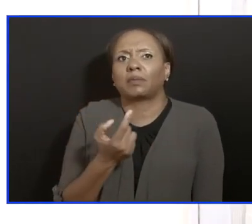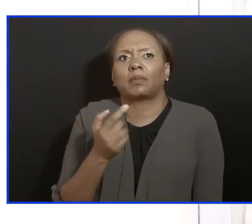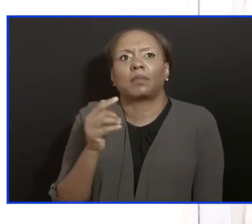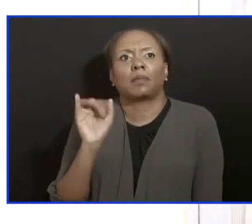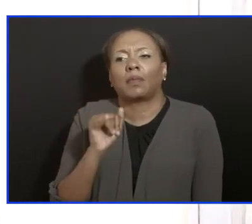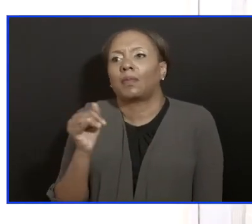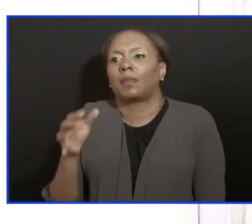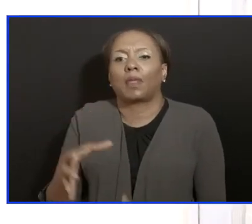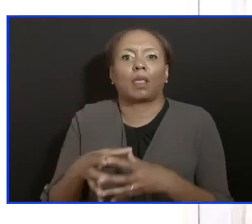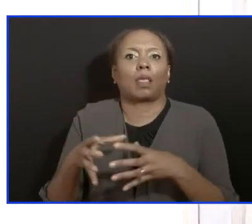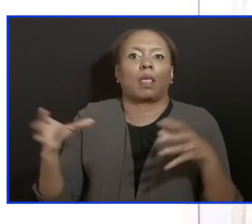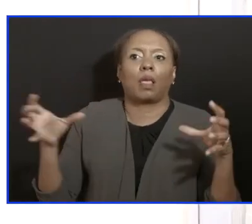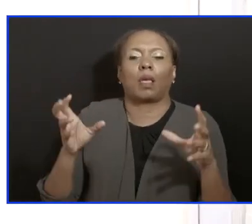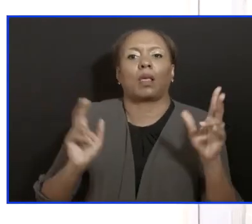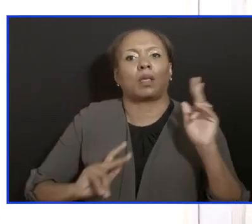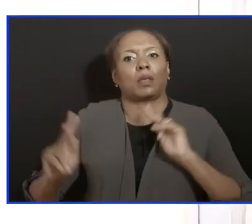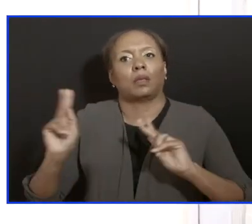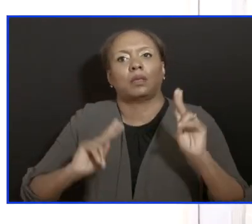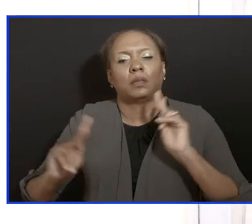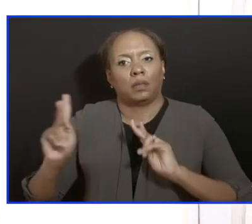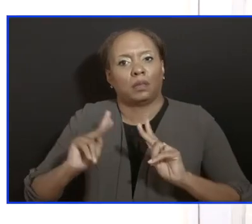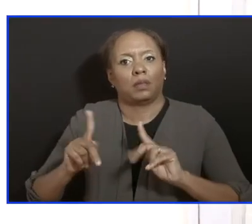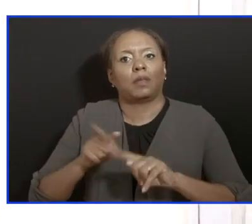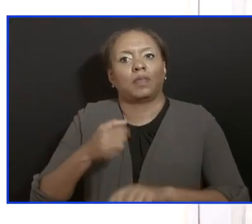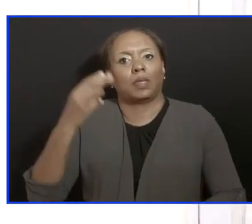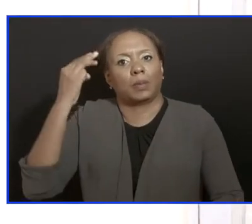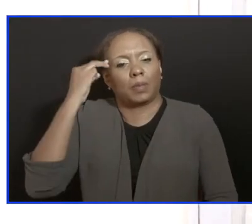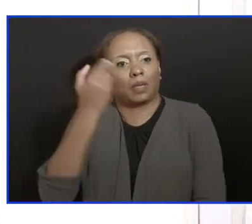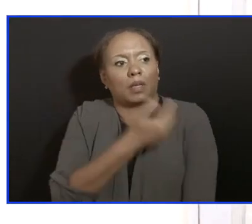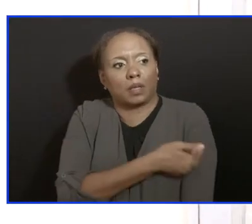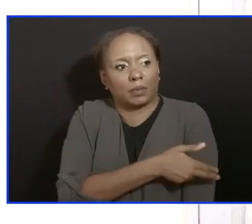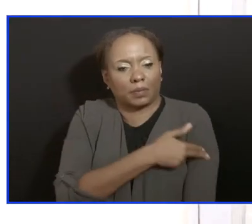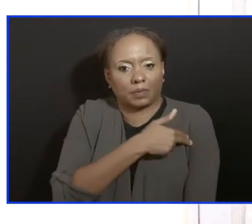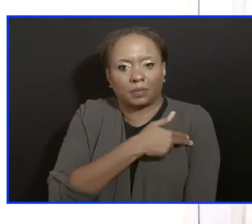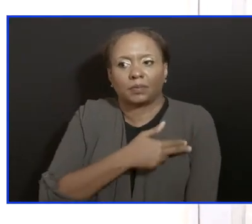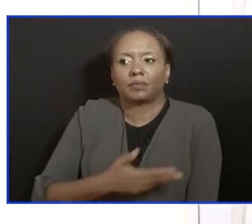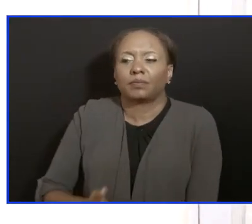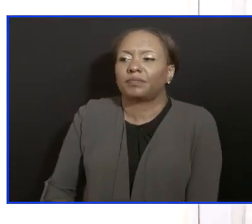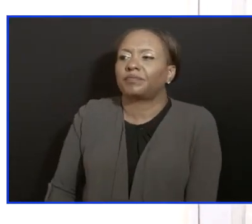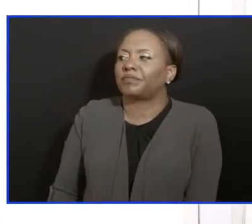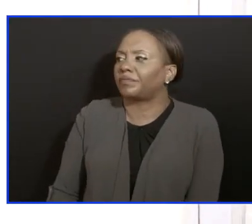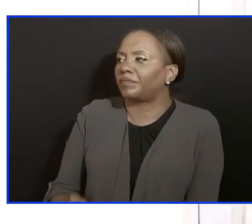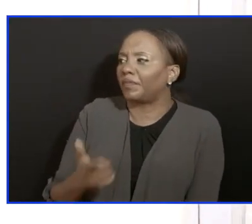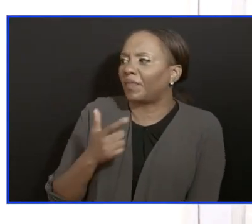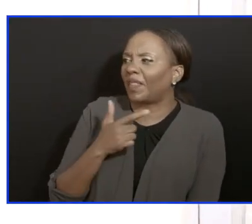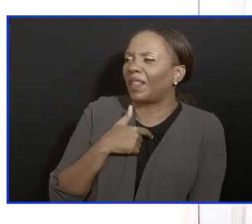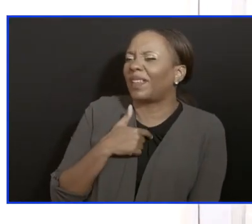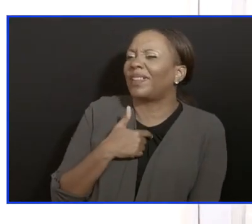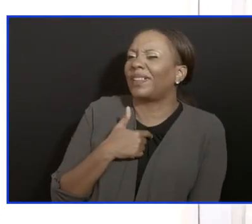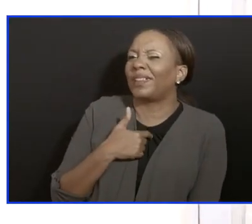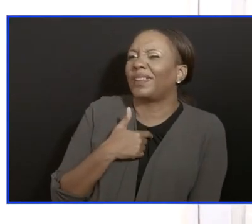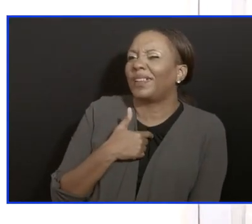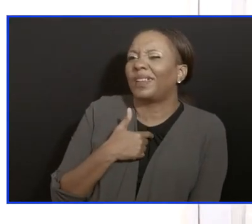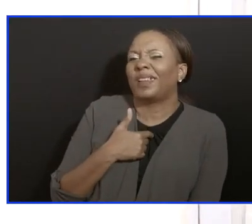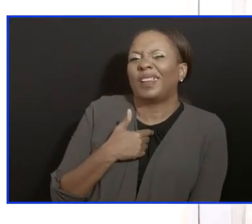of the cases from yesterday and today. And I have my own suspicions, but we will await because the last time I